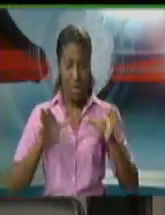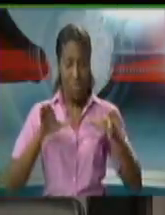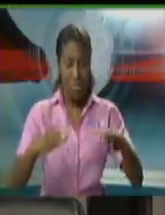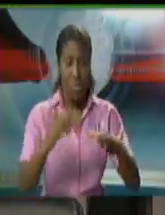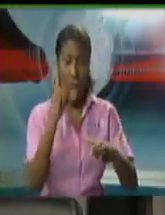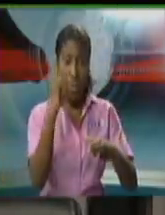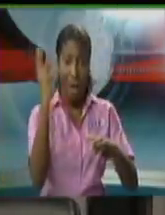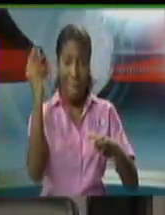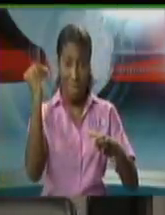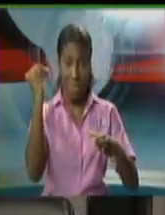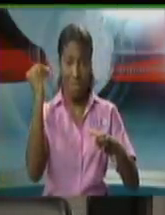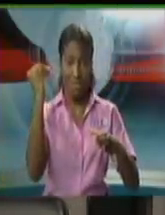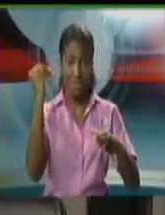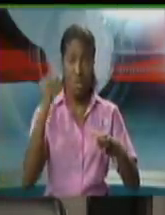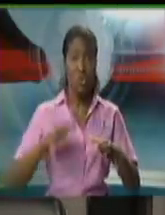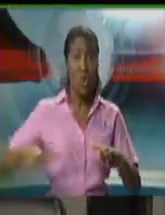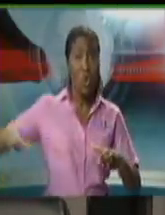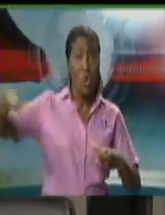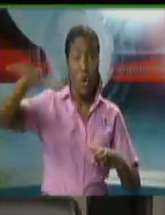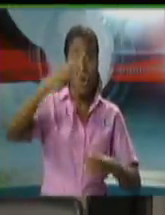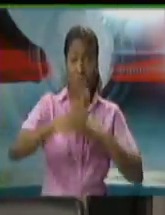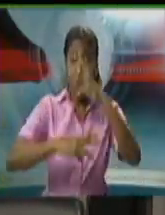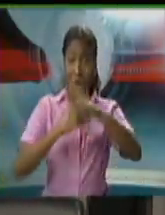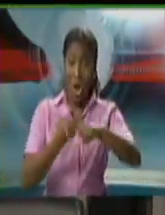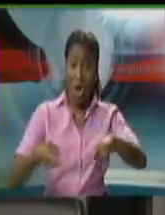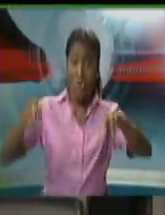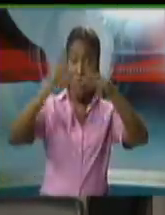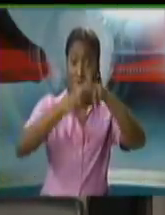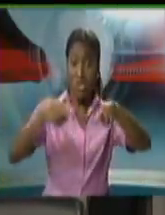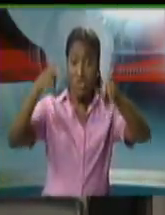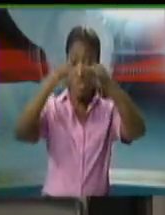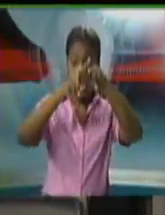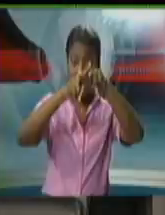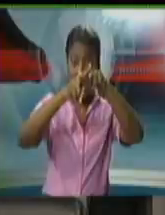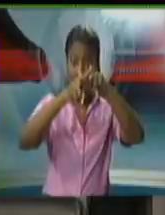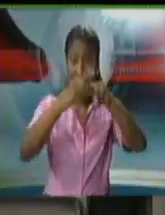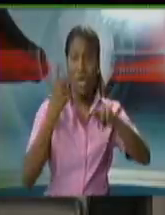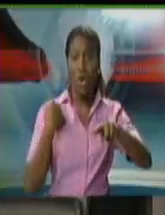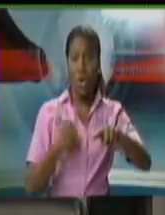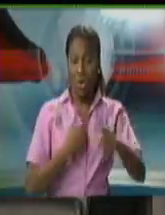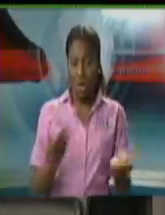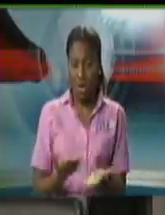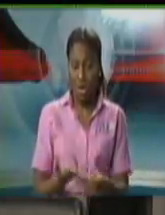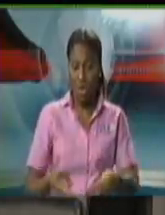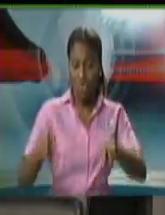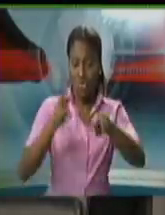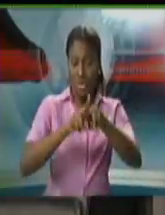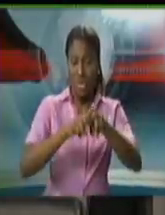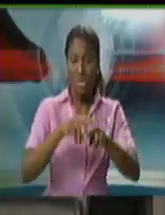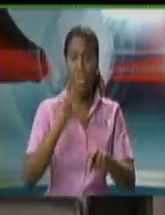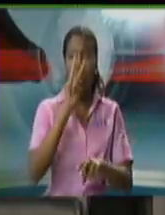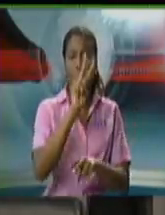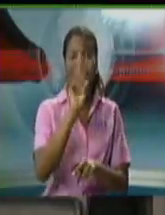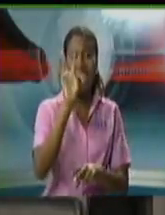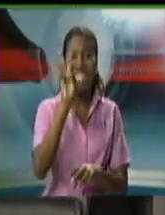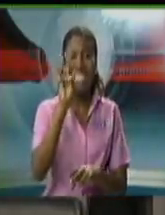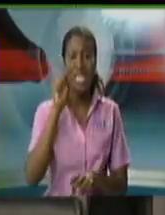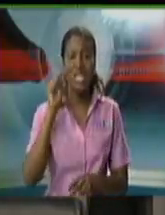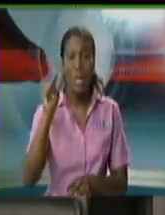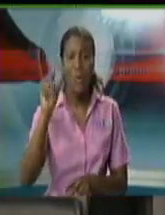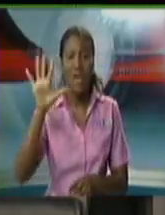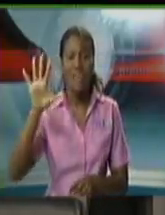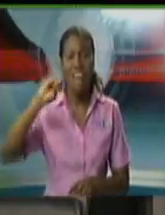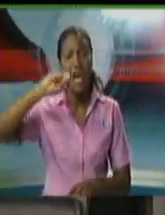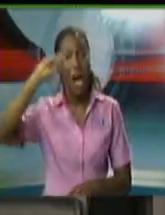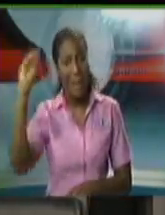rest of the world has gone up by 220%, we have gone up by 26.5%. And let me just